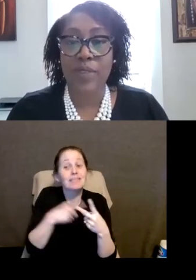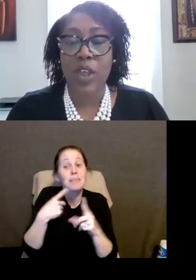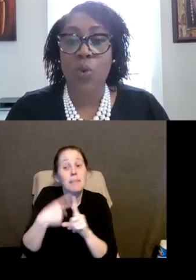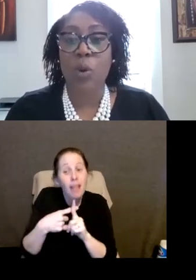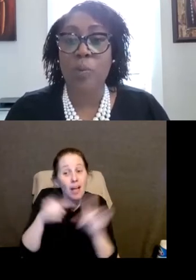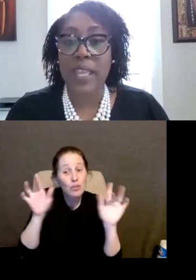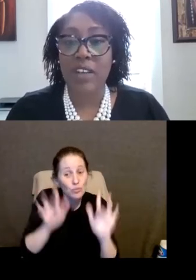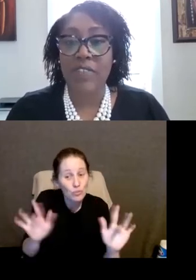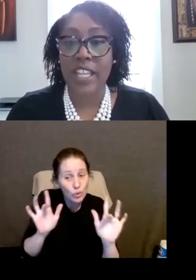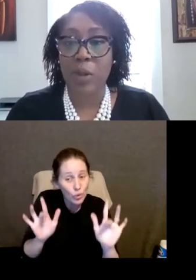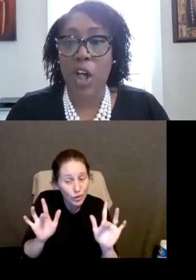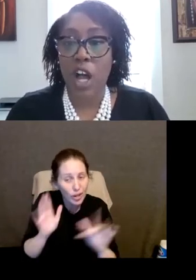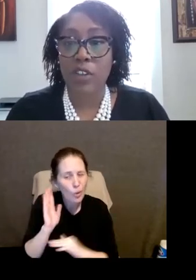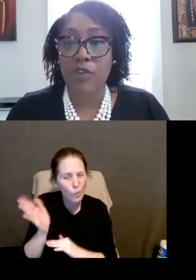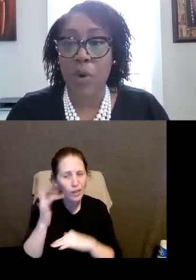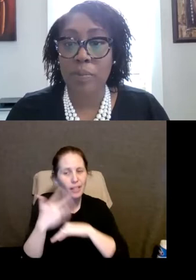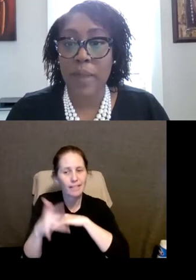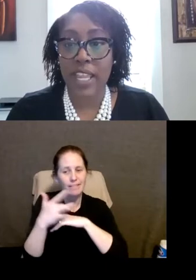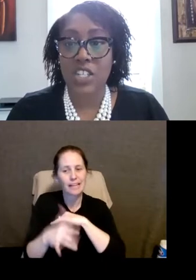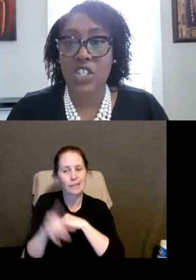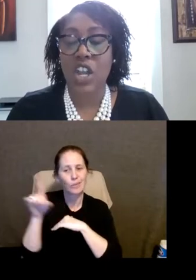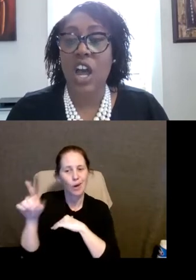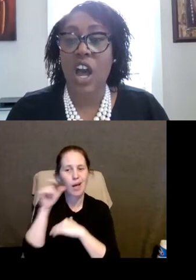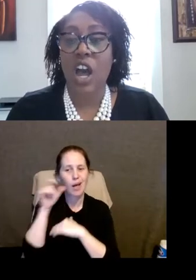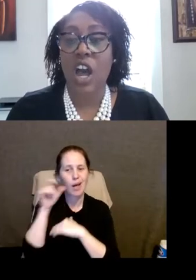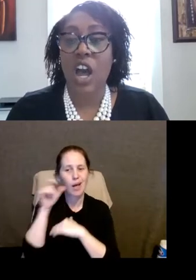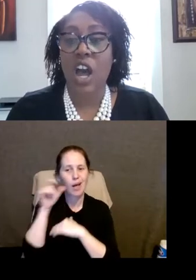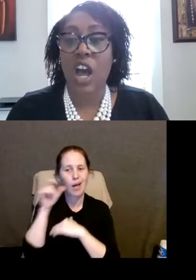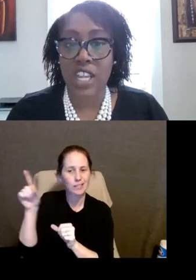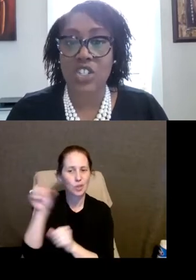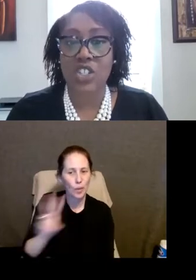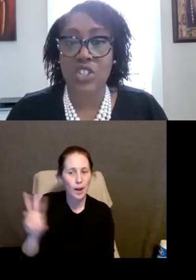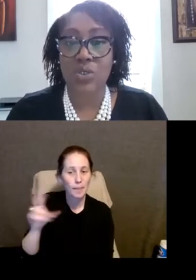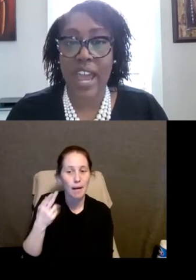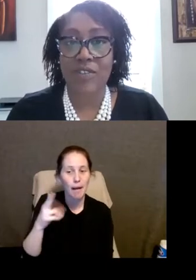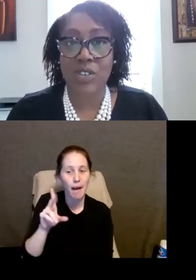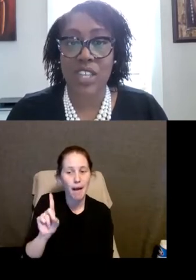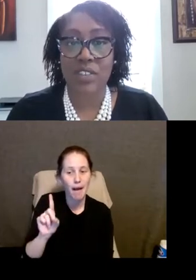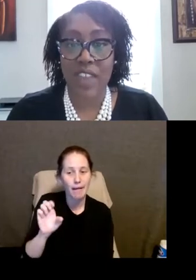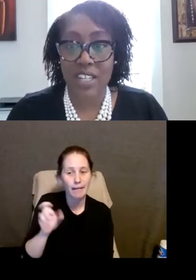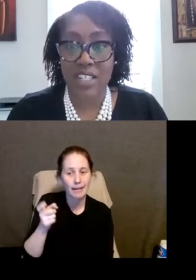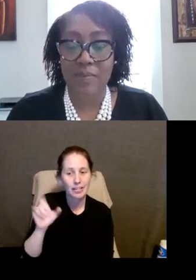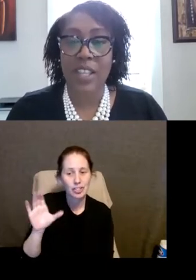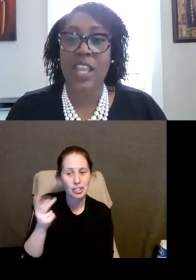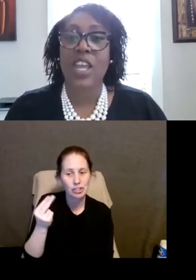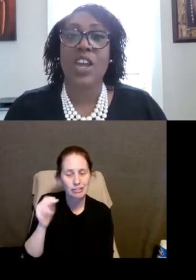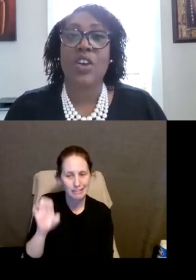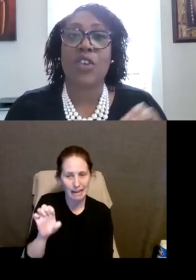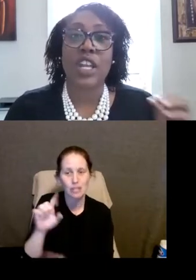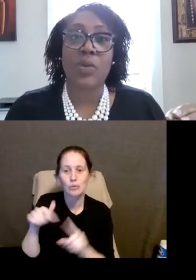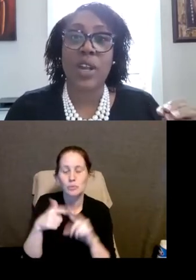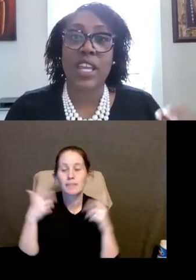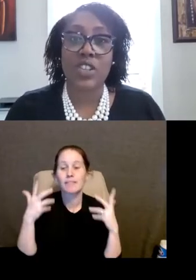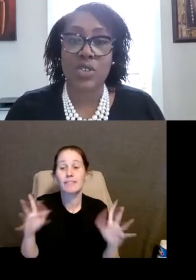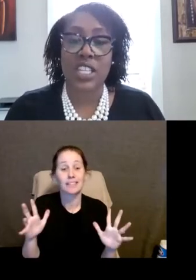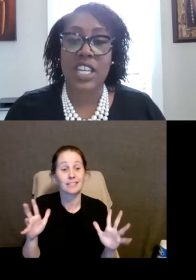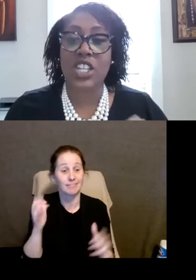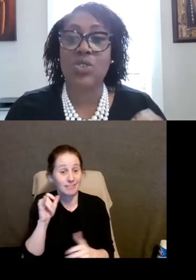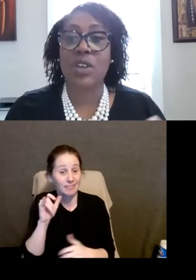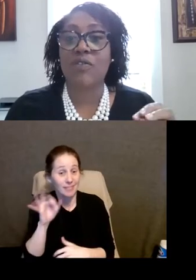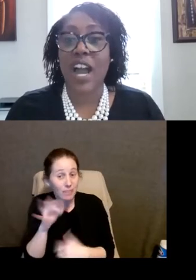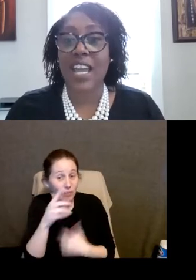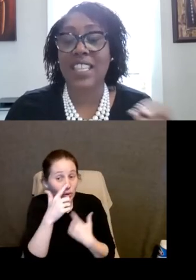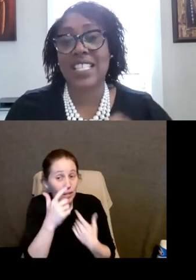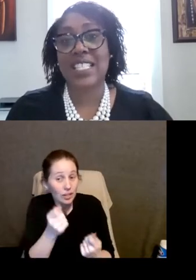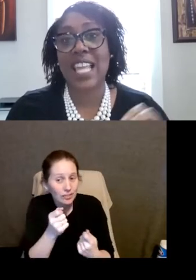recording, will be available on the forum page on HUD Exchange soon after the event. For anyone interested,